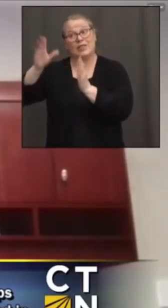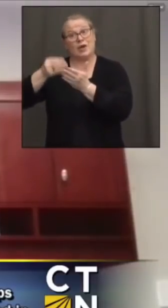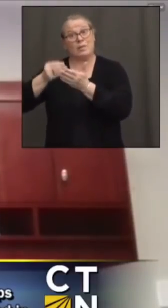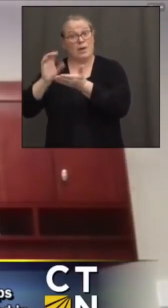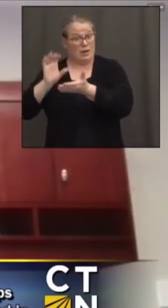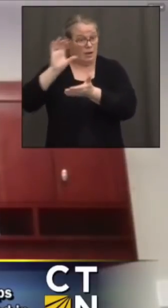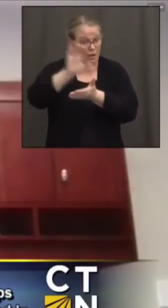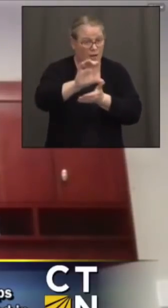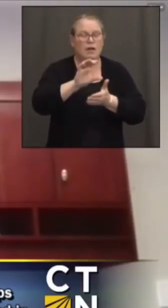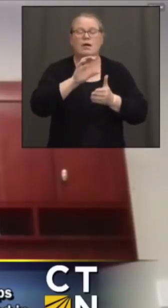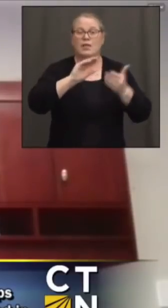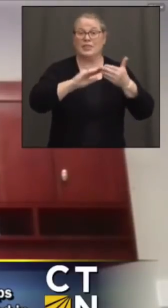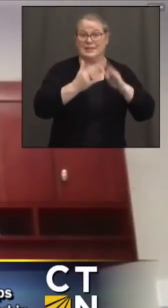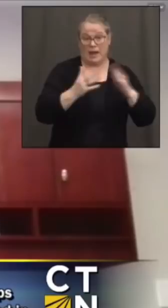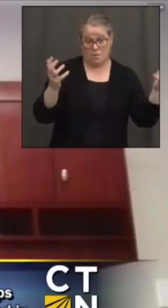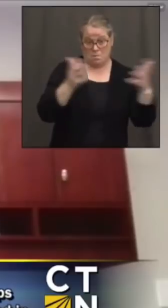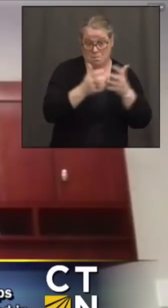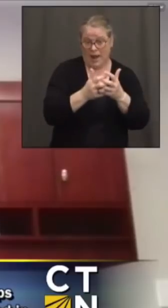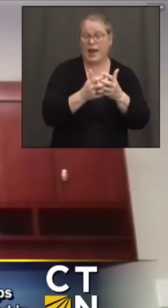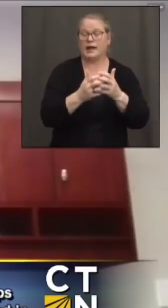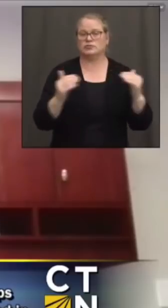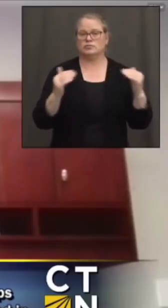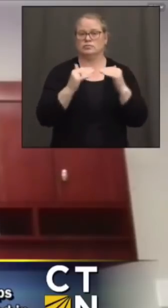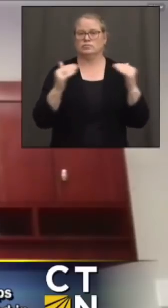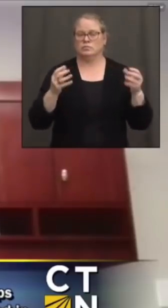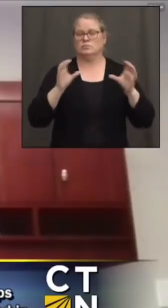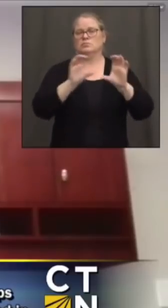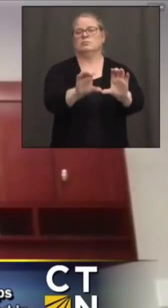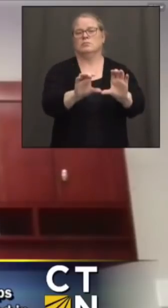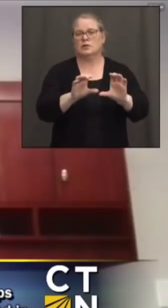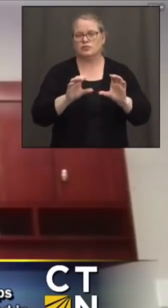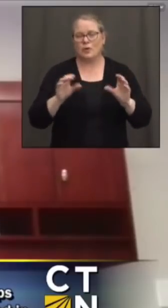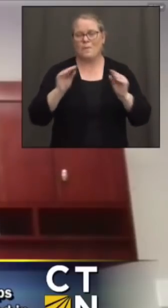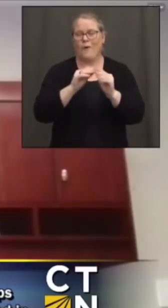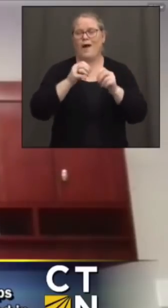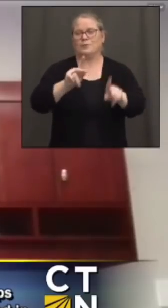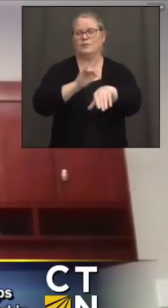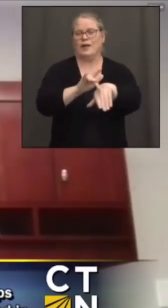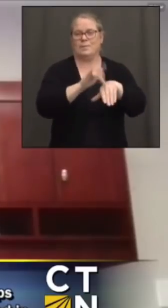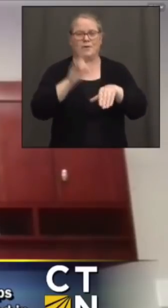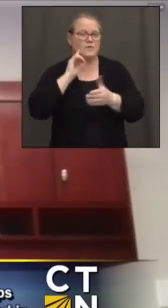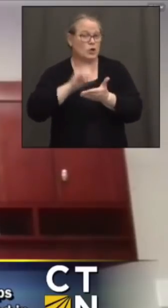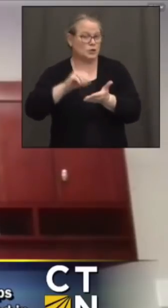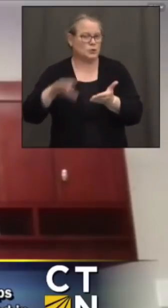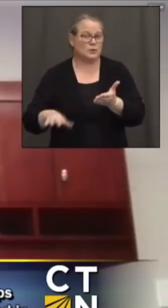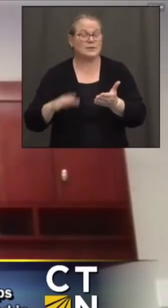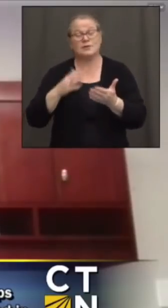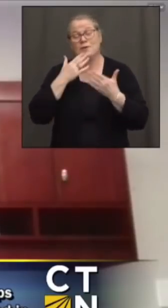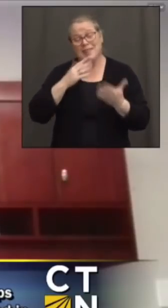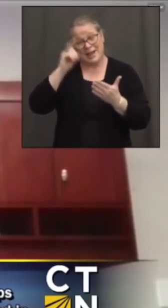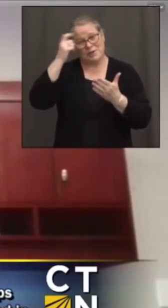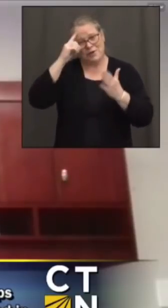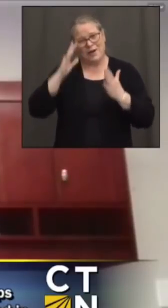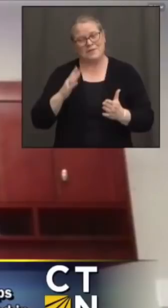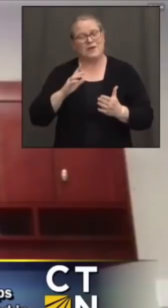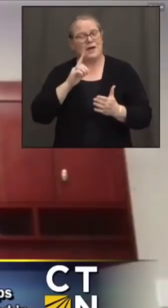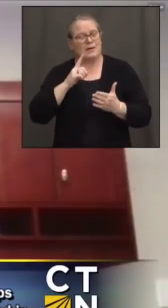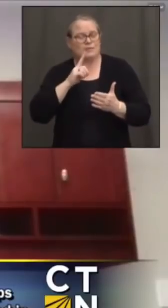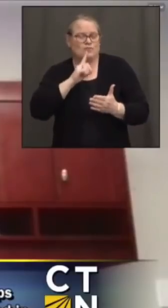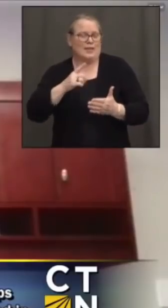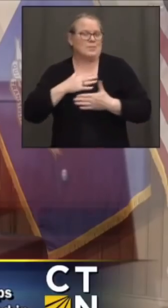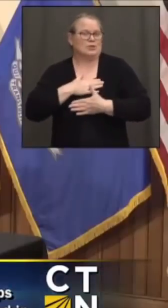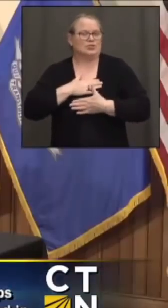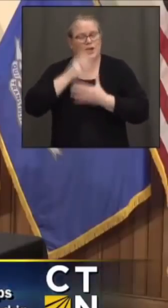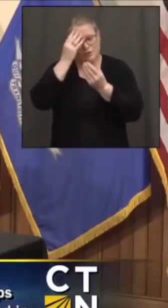opportunities available for our students this summer. So with that, thank you, Governor. I really appreciate the ability to share this information today.